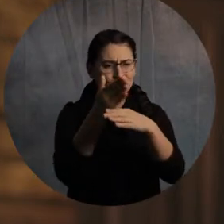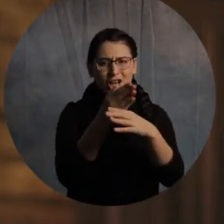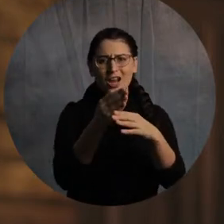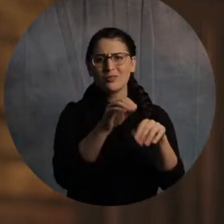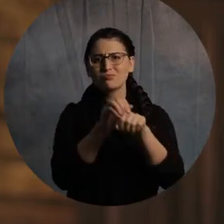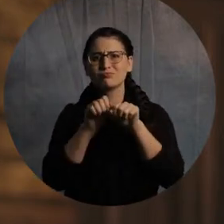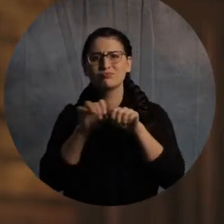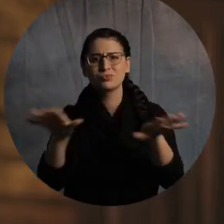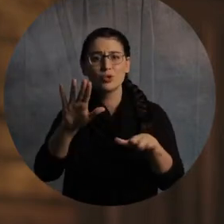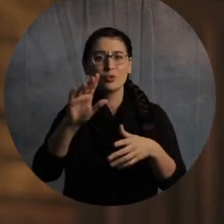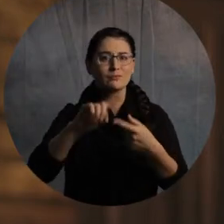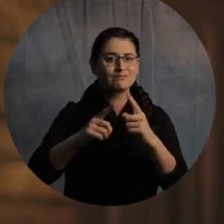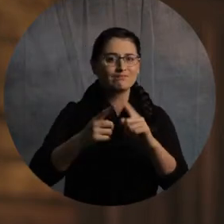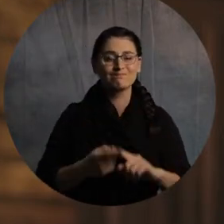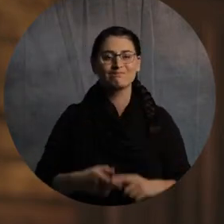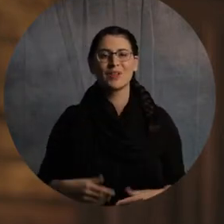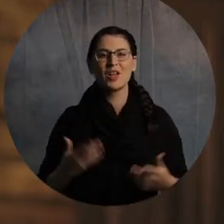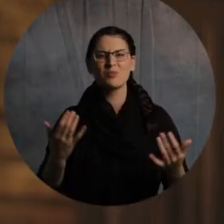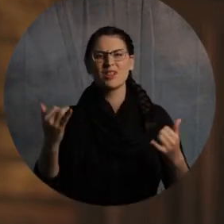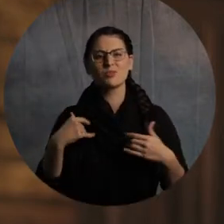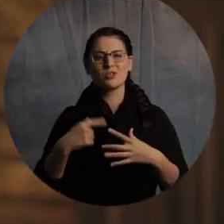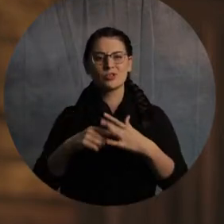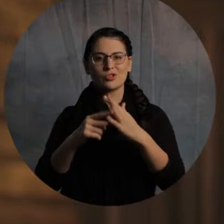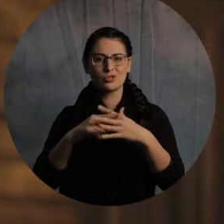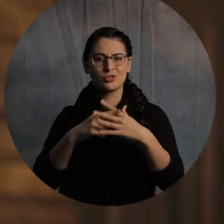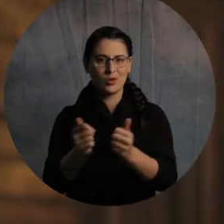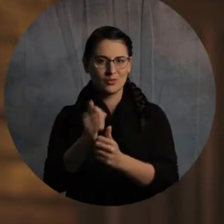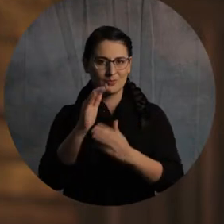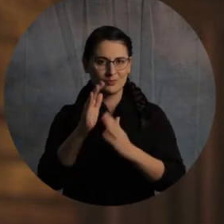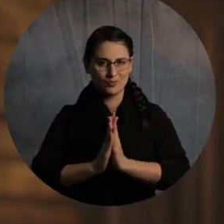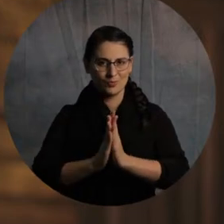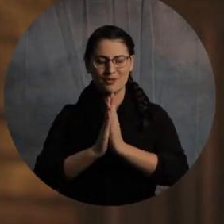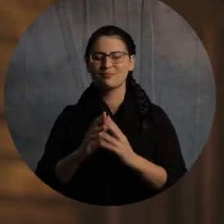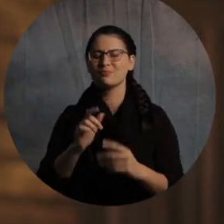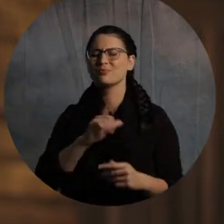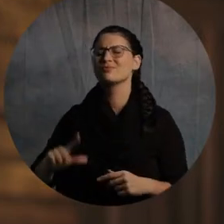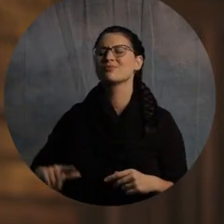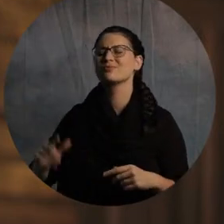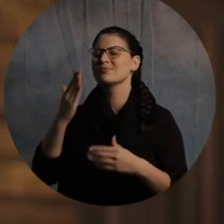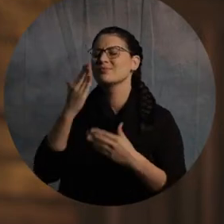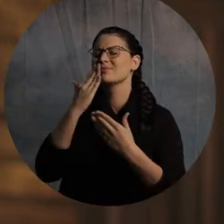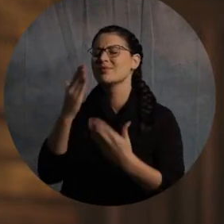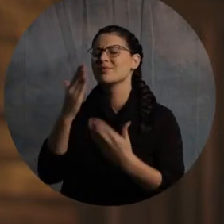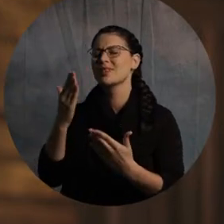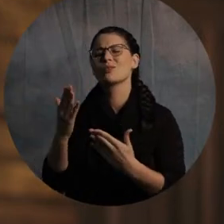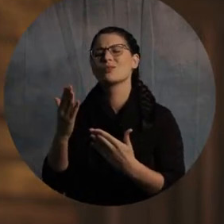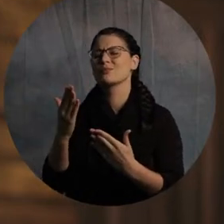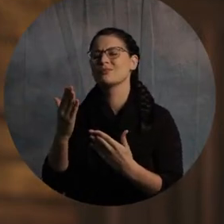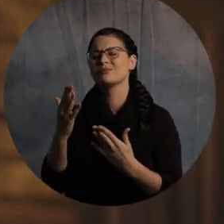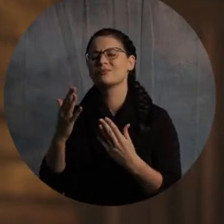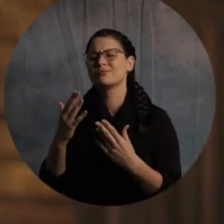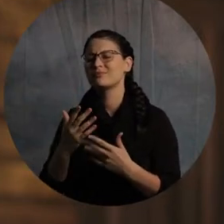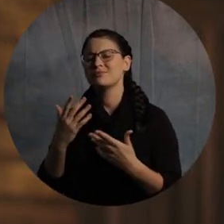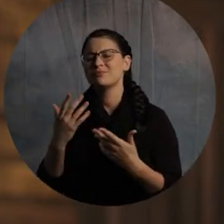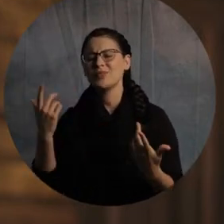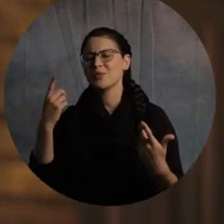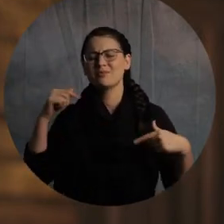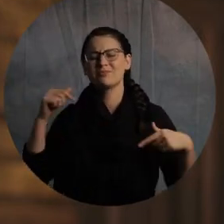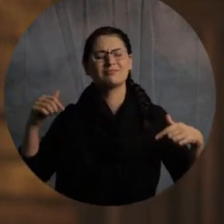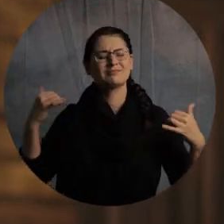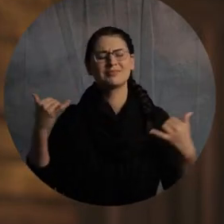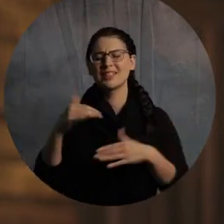Hey, let's begin with prayer, and then we're going to dig into this. really excited. So, Lord, thank you so much just to be able to sit down and